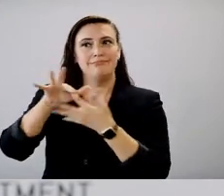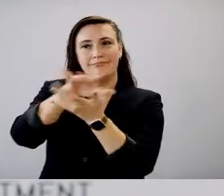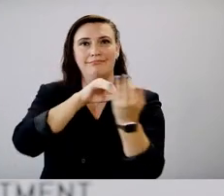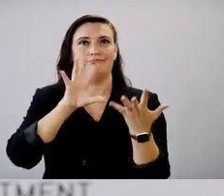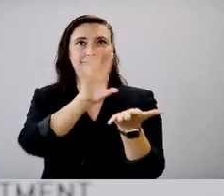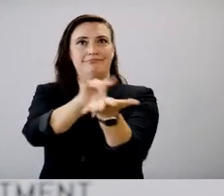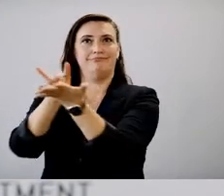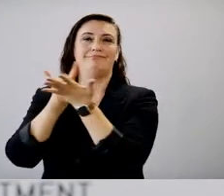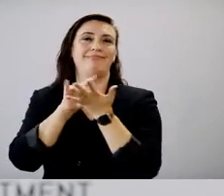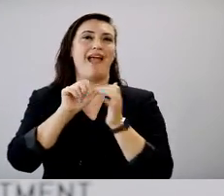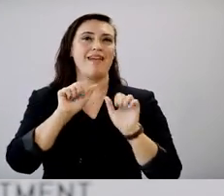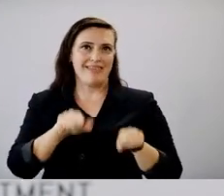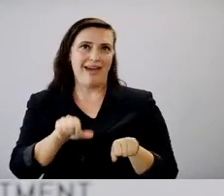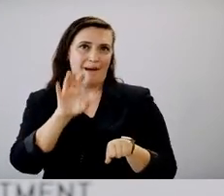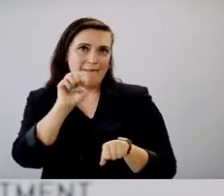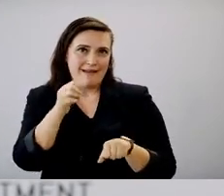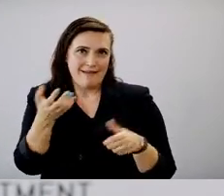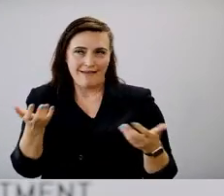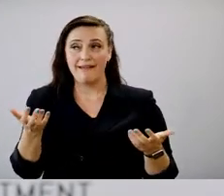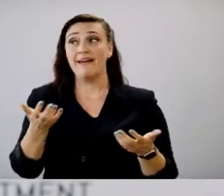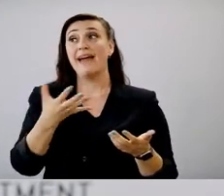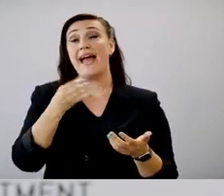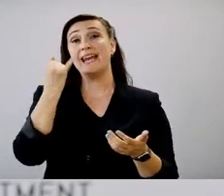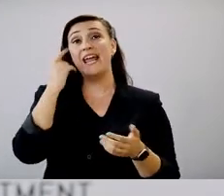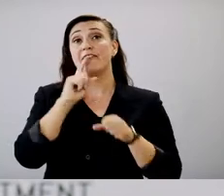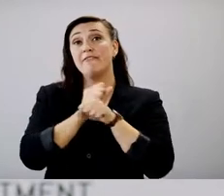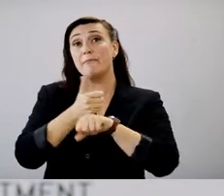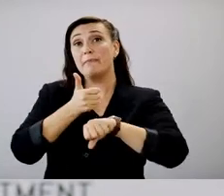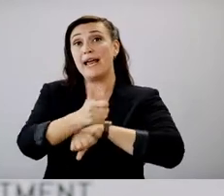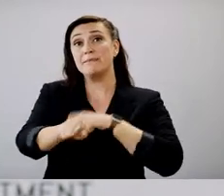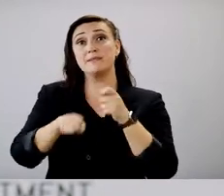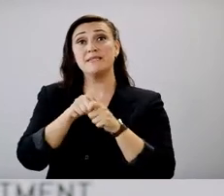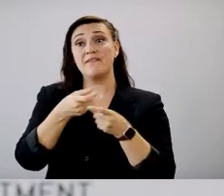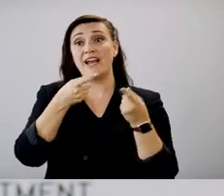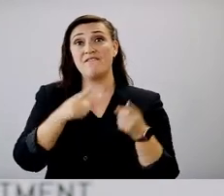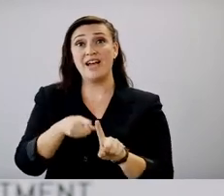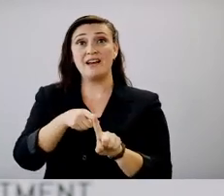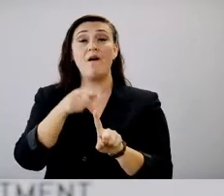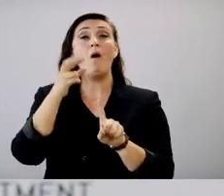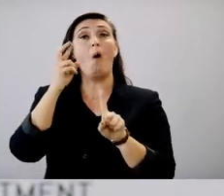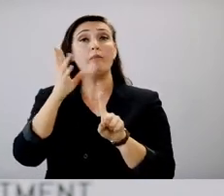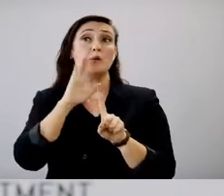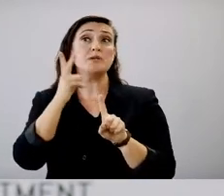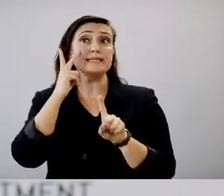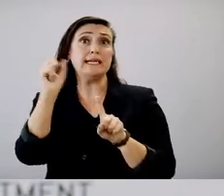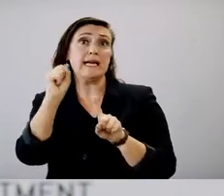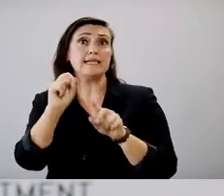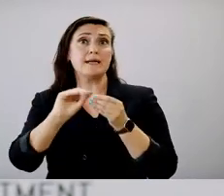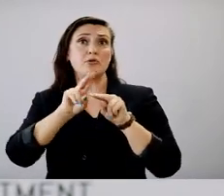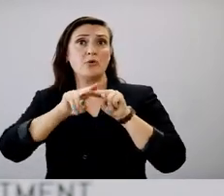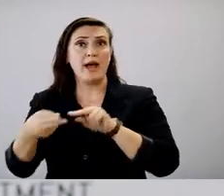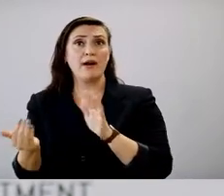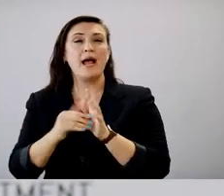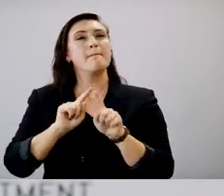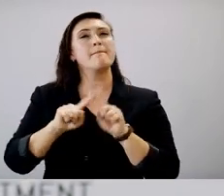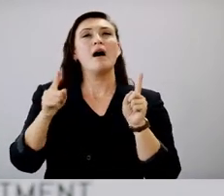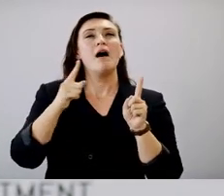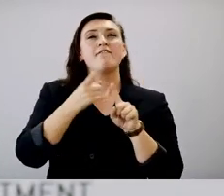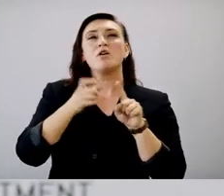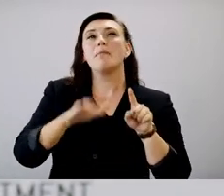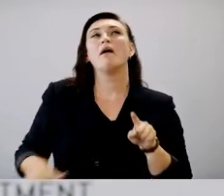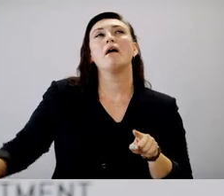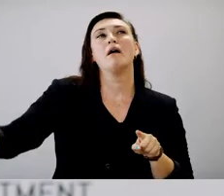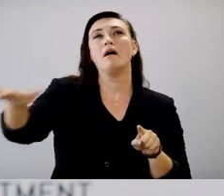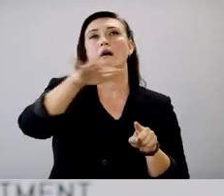and so that, that could be, and if it was due to events, then hopefully we would see a decrease. But given what we're seeing with